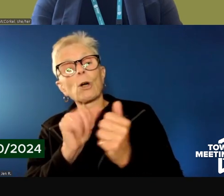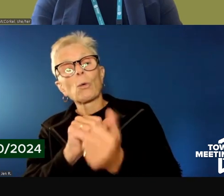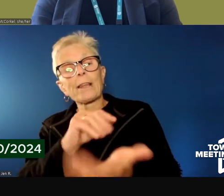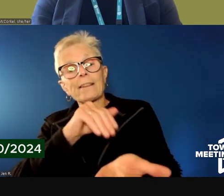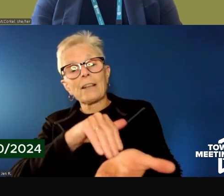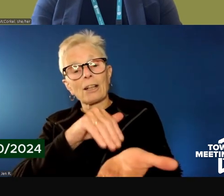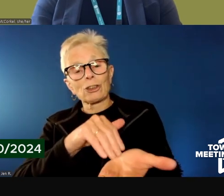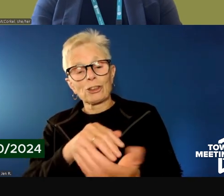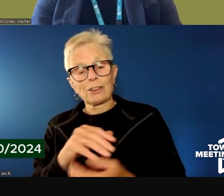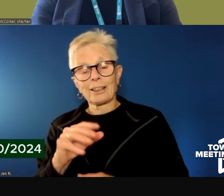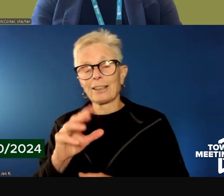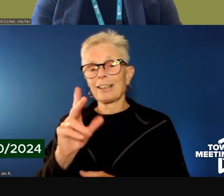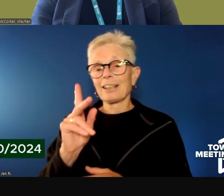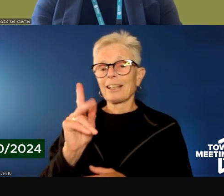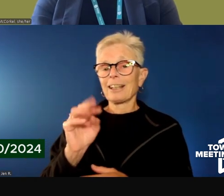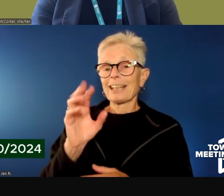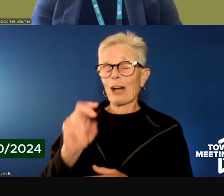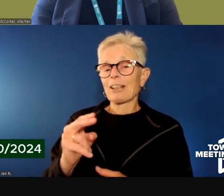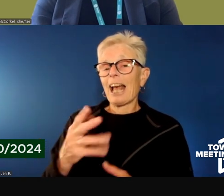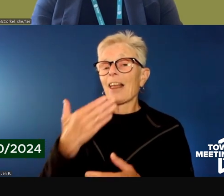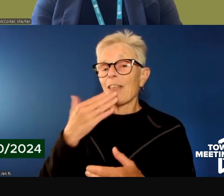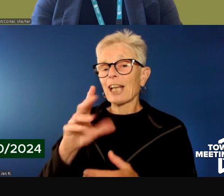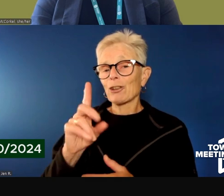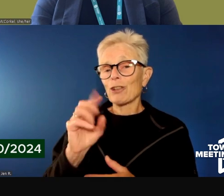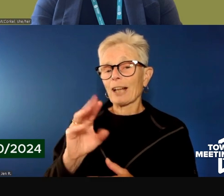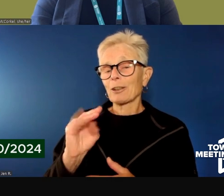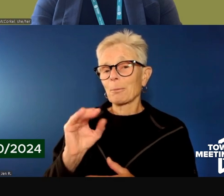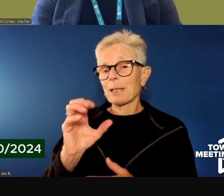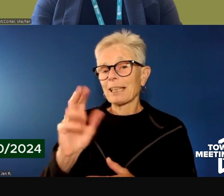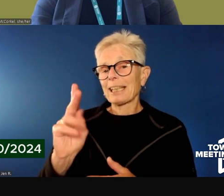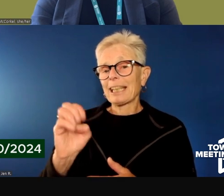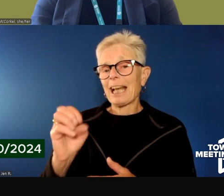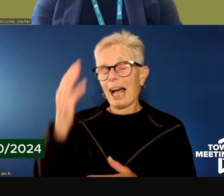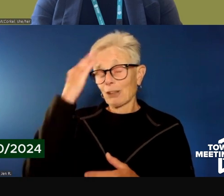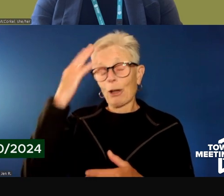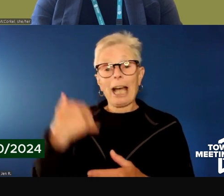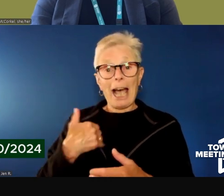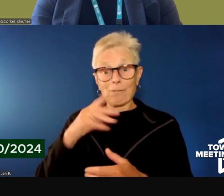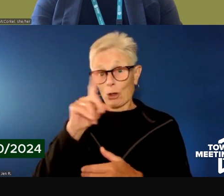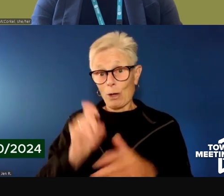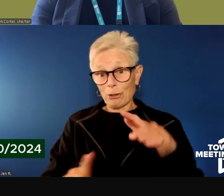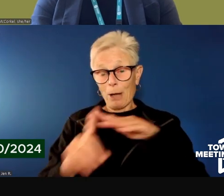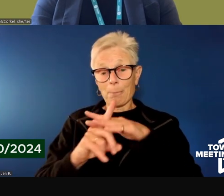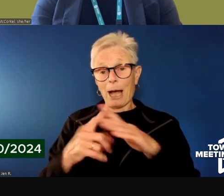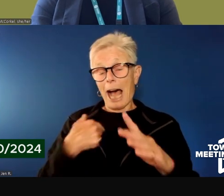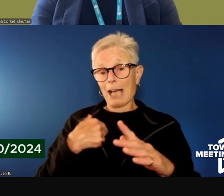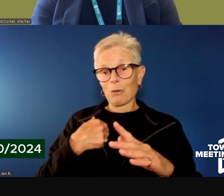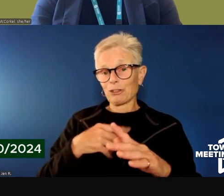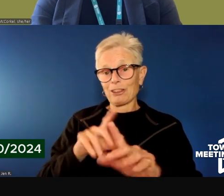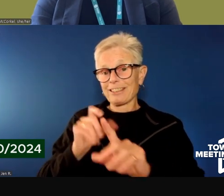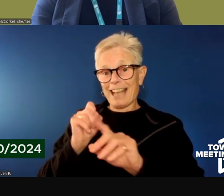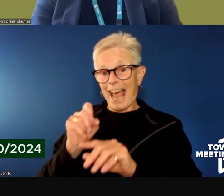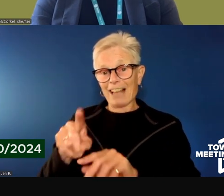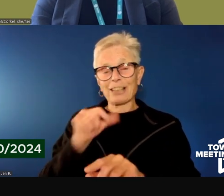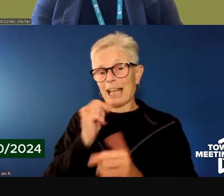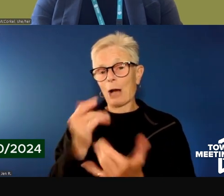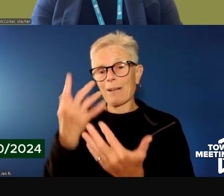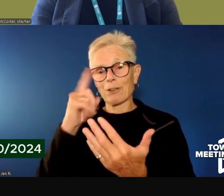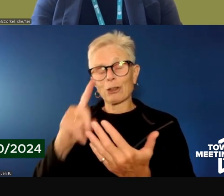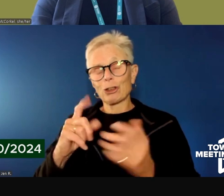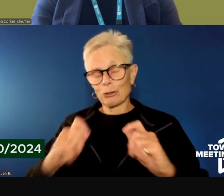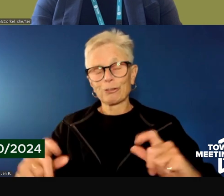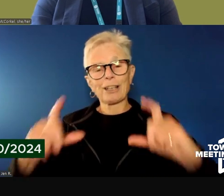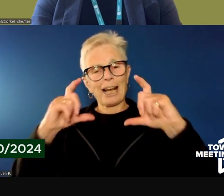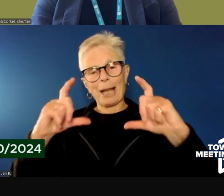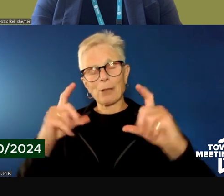Okay. Thanks. Thanks, Dr. McKee. So I'll know next time if we have a question for you that I'll just put it your way and not wait for you to come on camera.